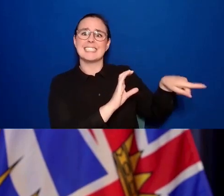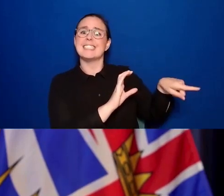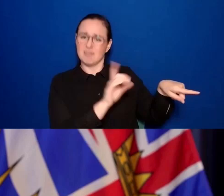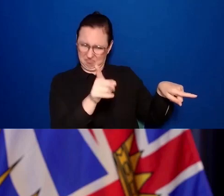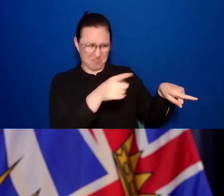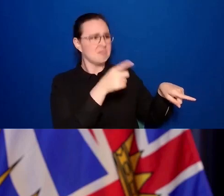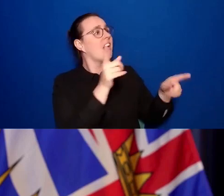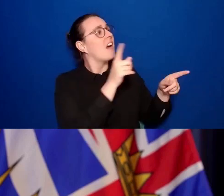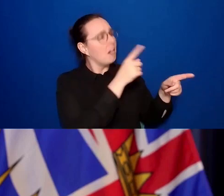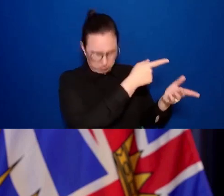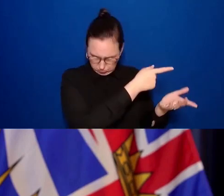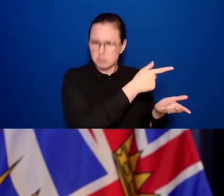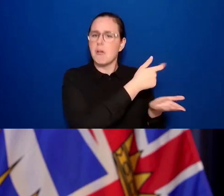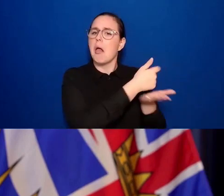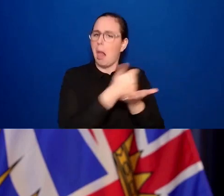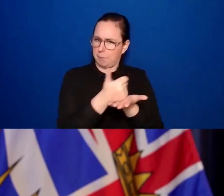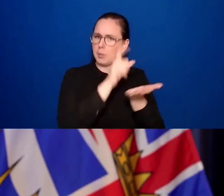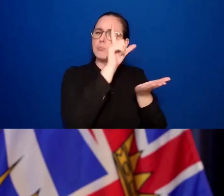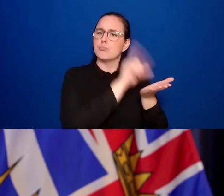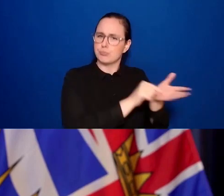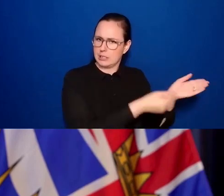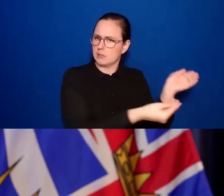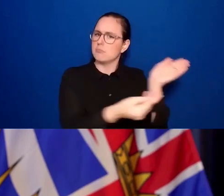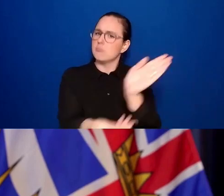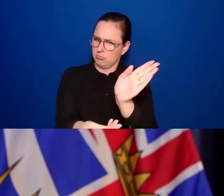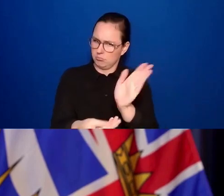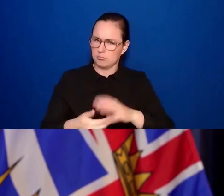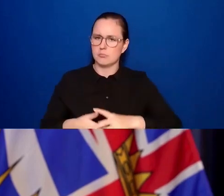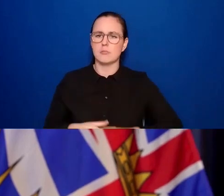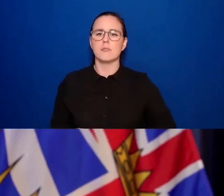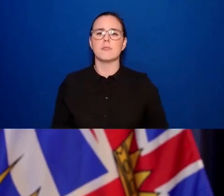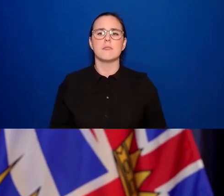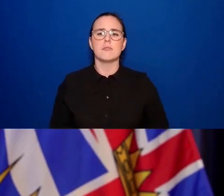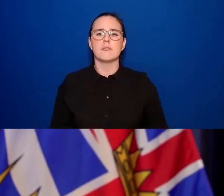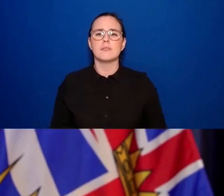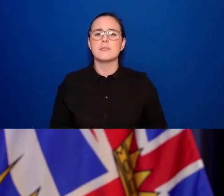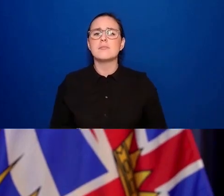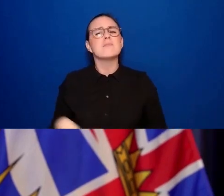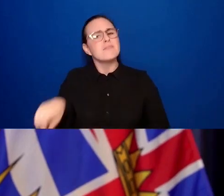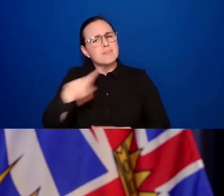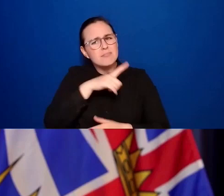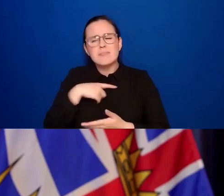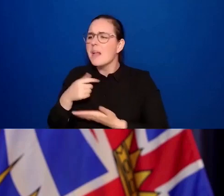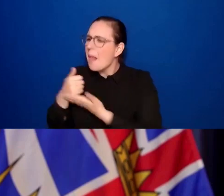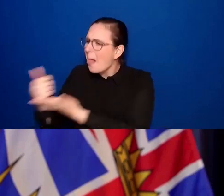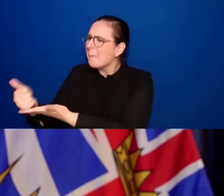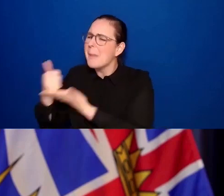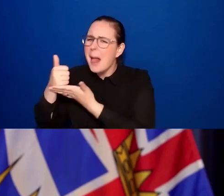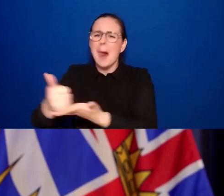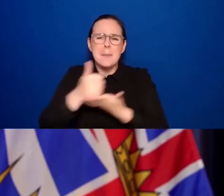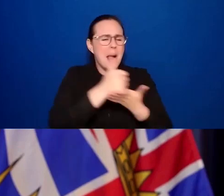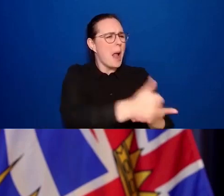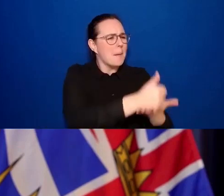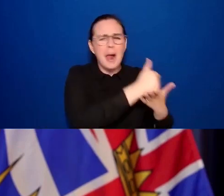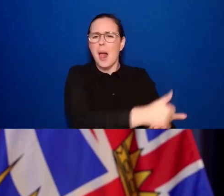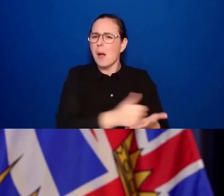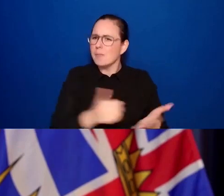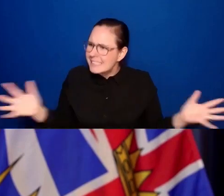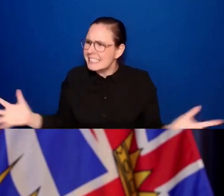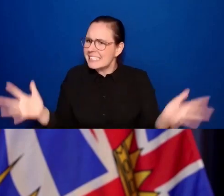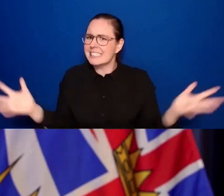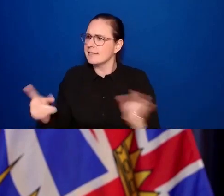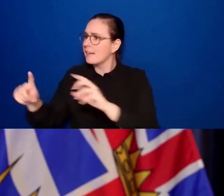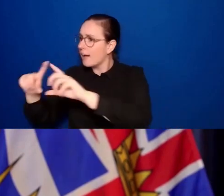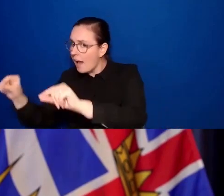and help those we know might need our help in getting their BC vaccine card. The BC's vaccine card is a critical new